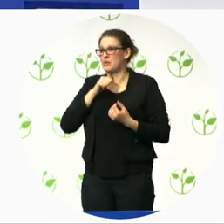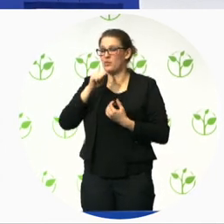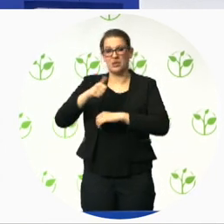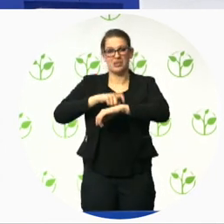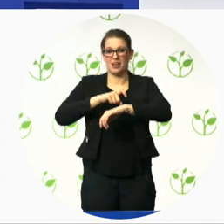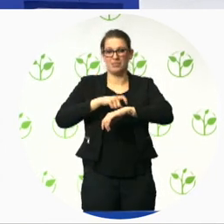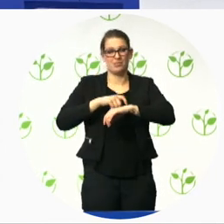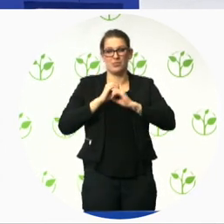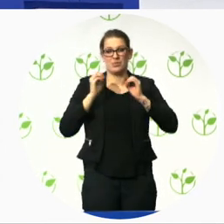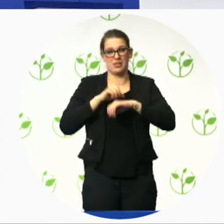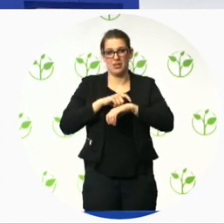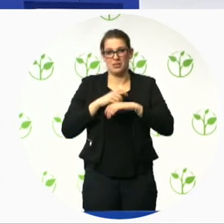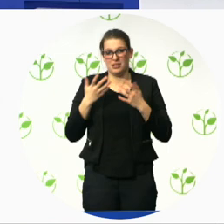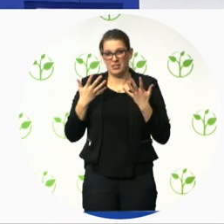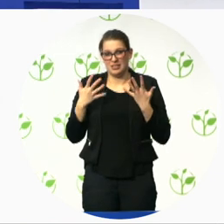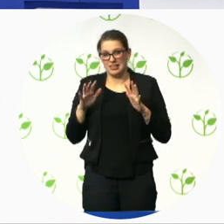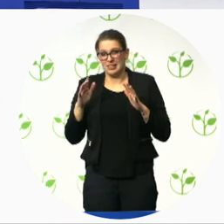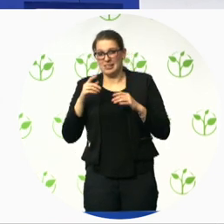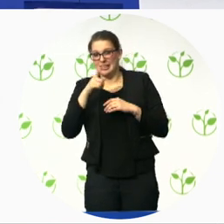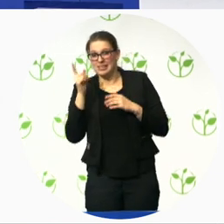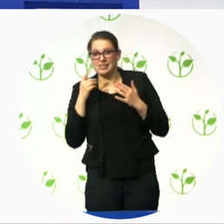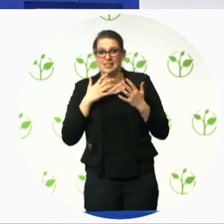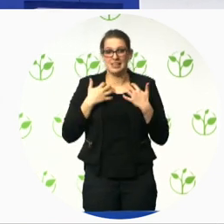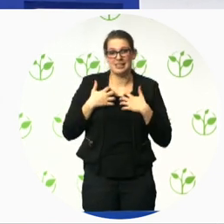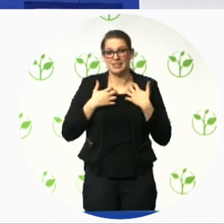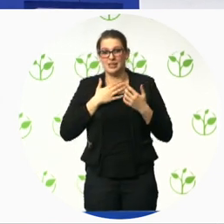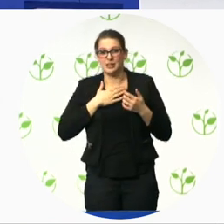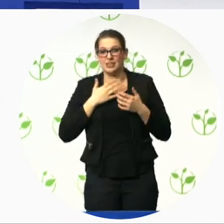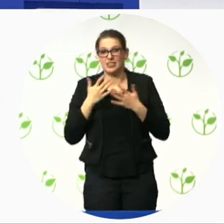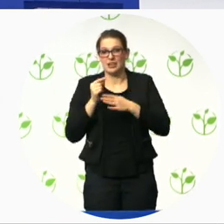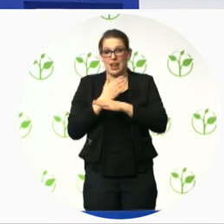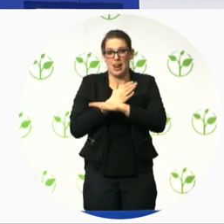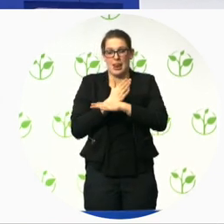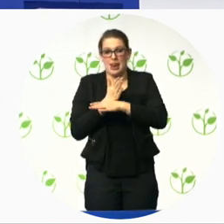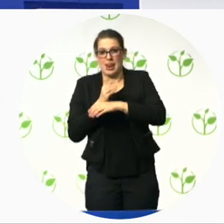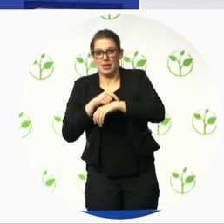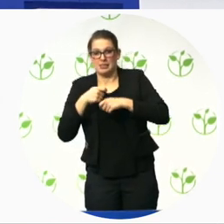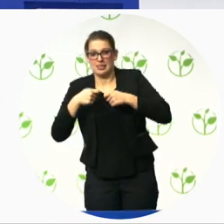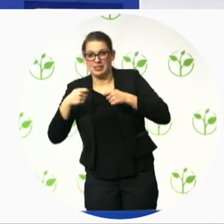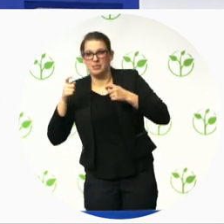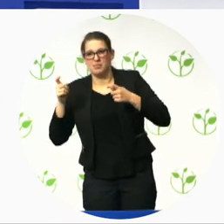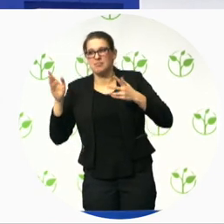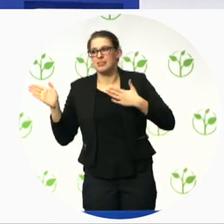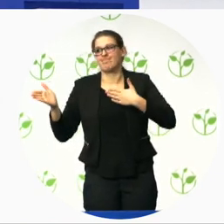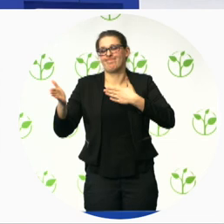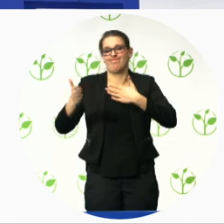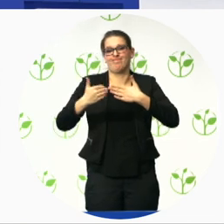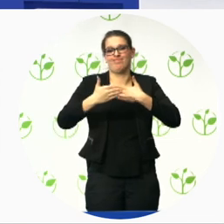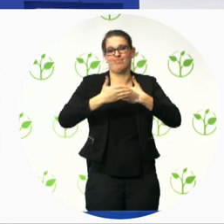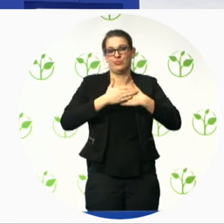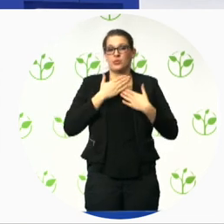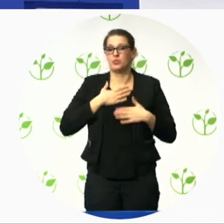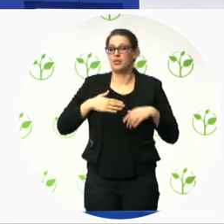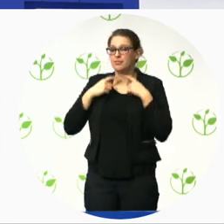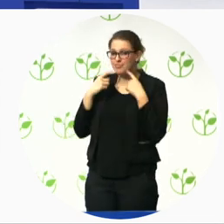started late but we have to finish on time so thank you very much to the excellent panel that we have